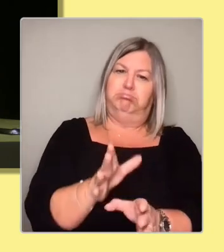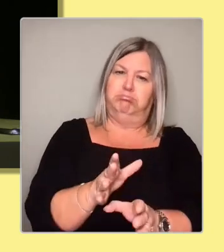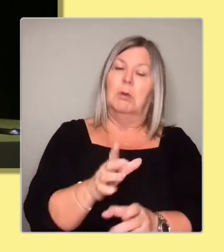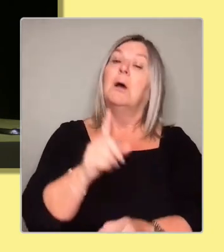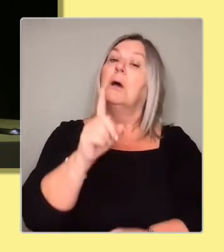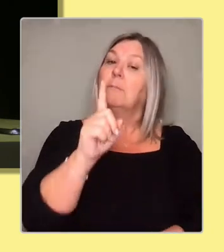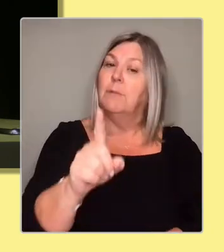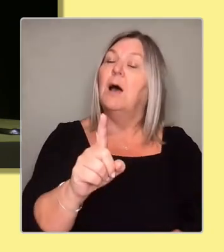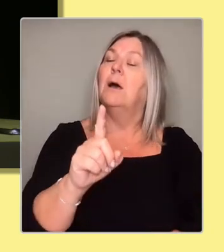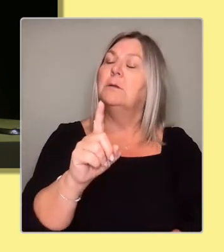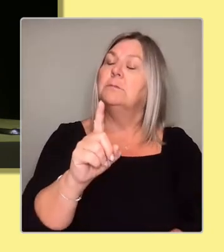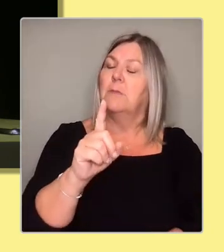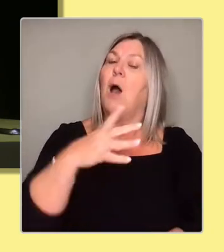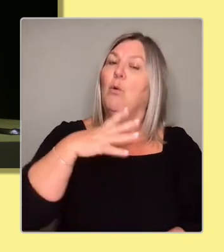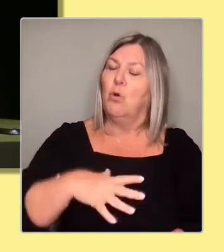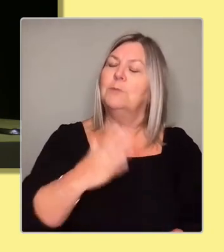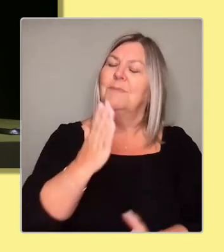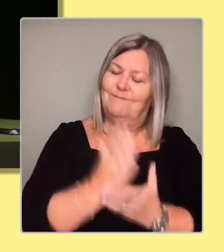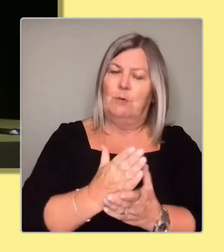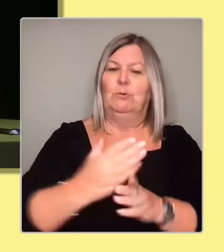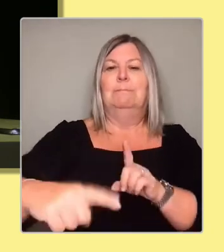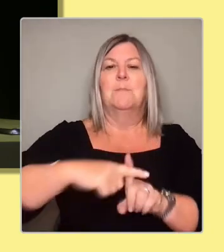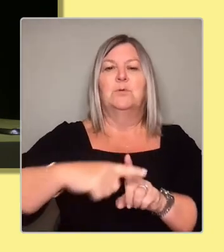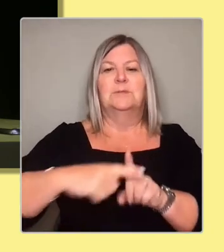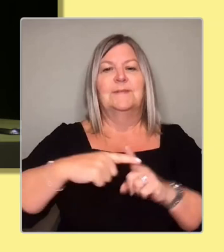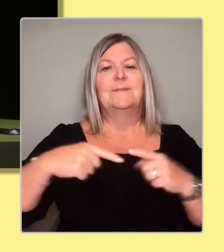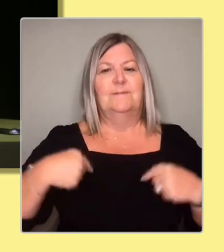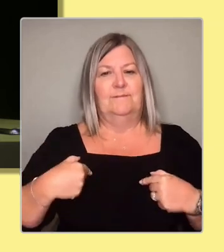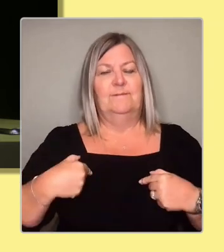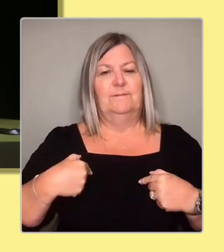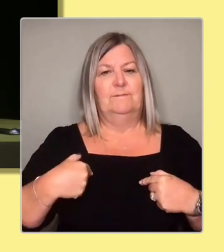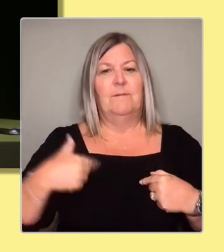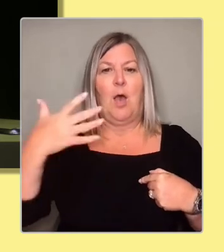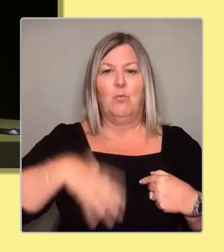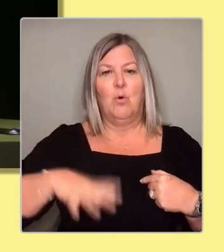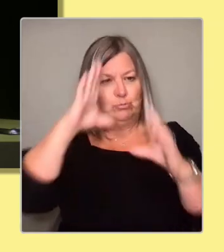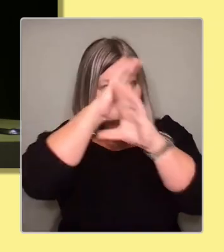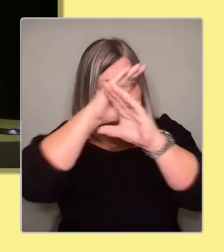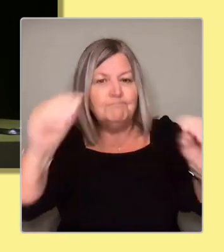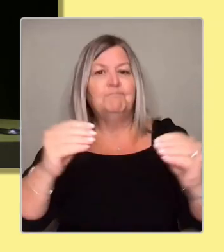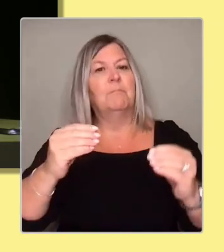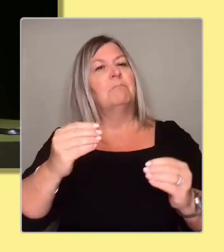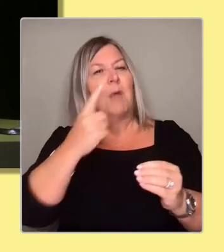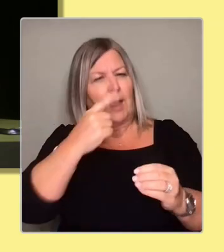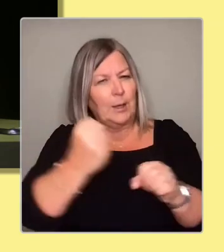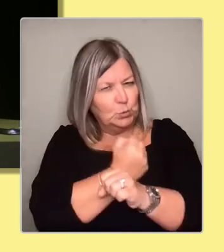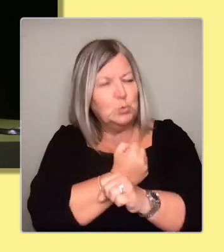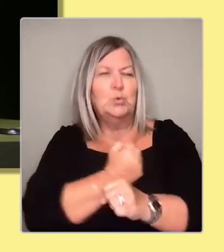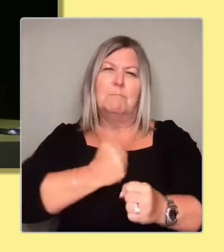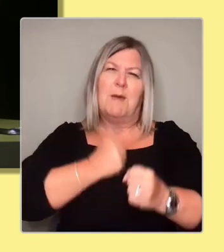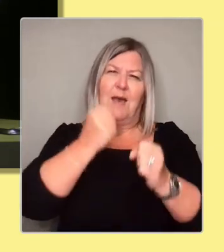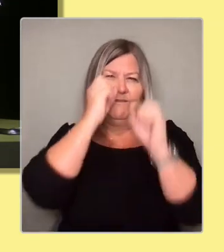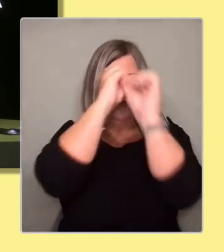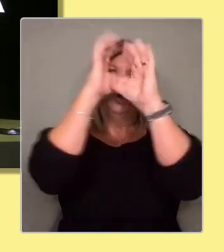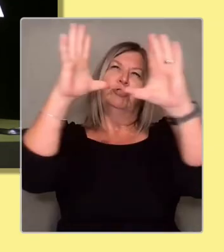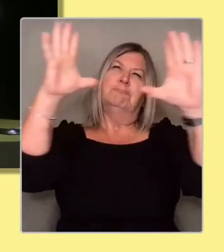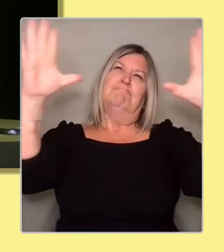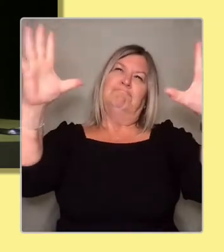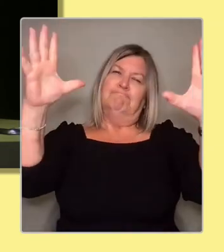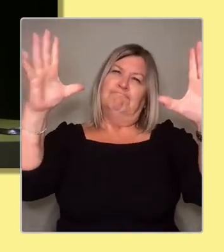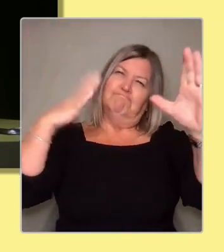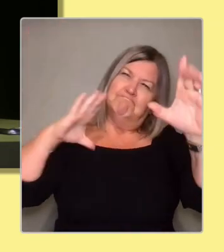I'm going to bring forward what I can do, what my vision is for independence, how I hope I can be the best leader